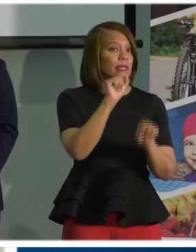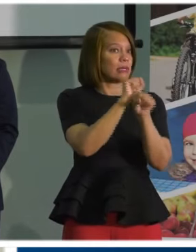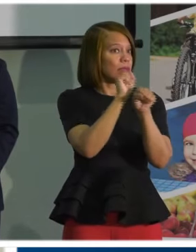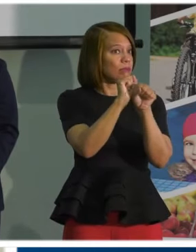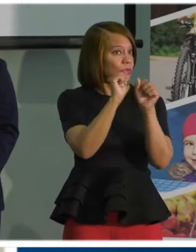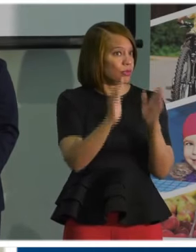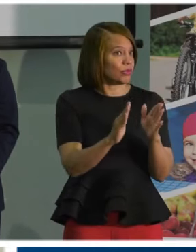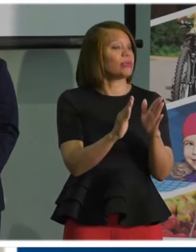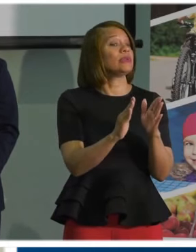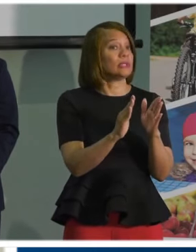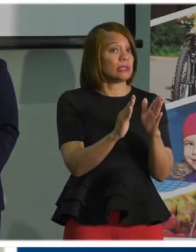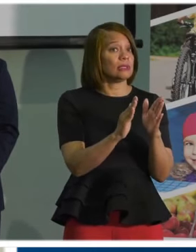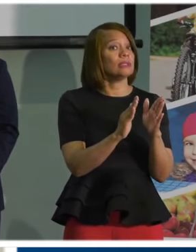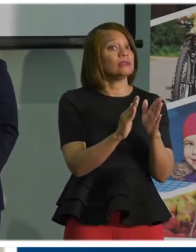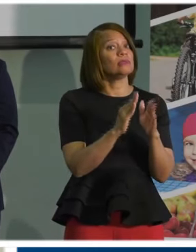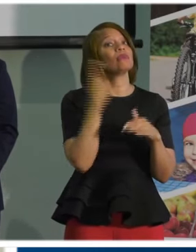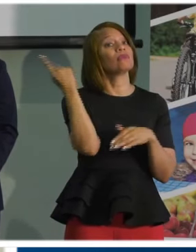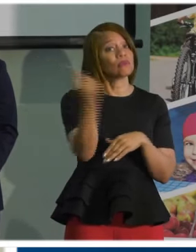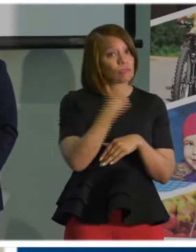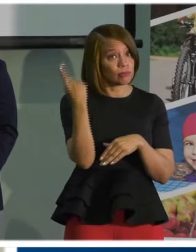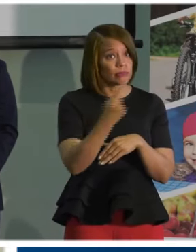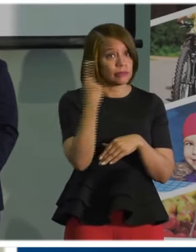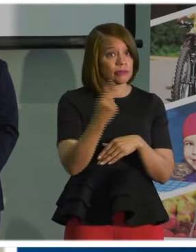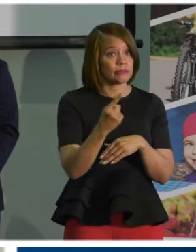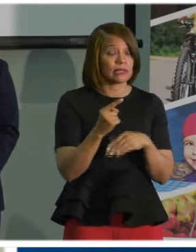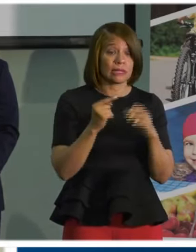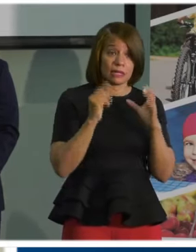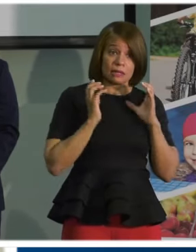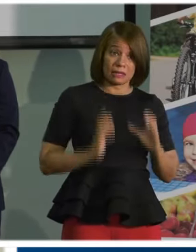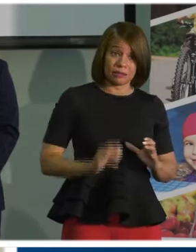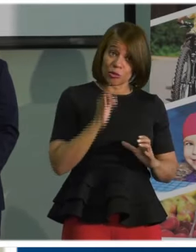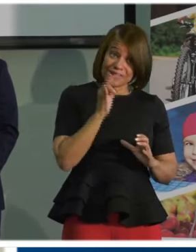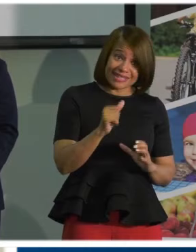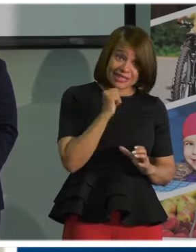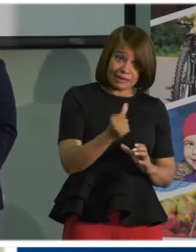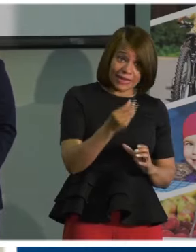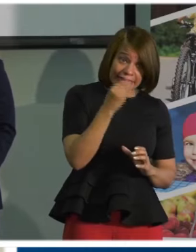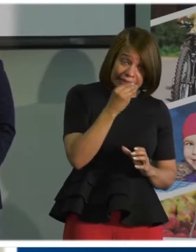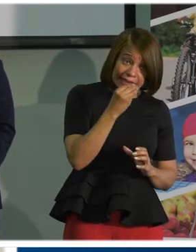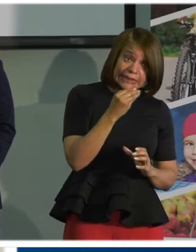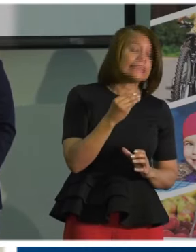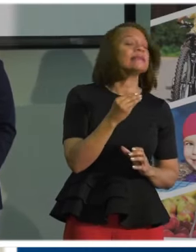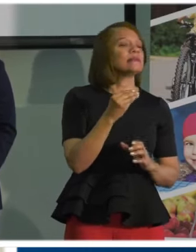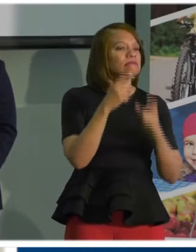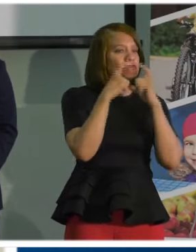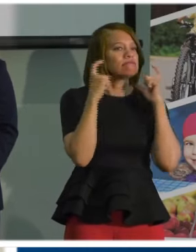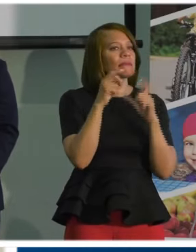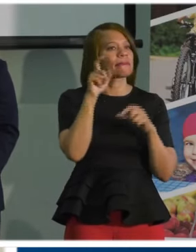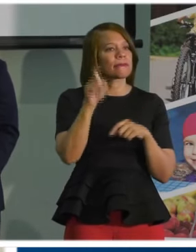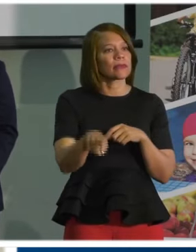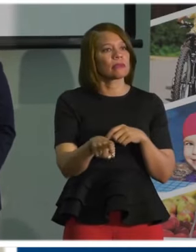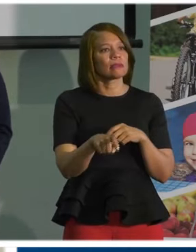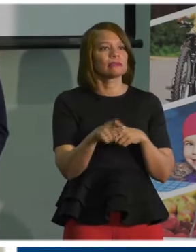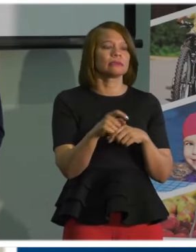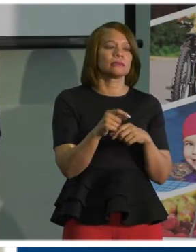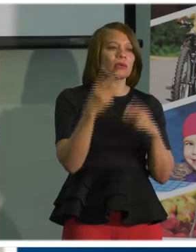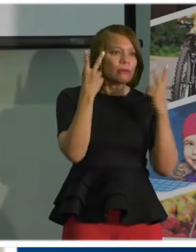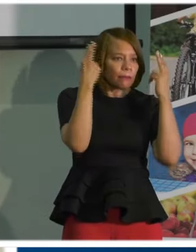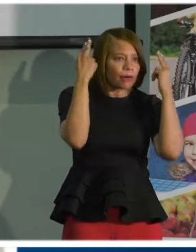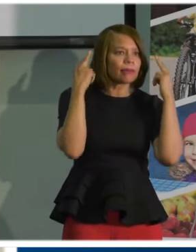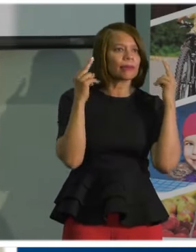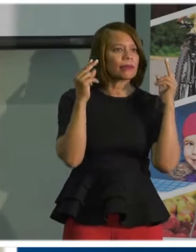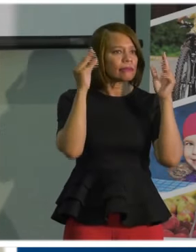customers when not eating. In hair salons, barbershops, nail salons, and tattoo parlors,